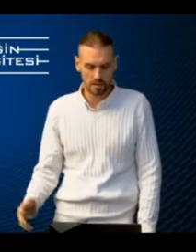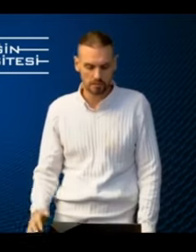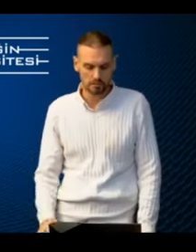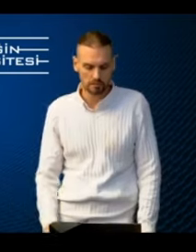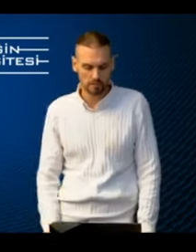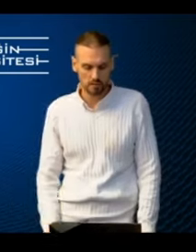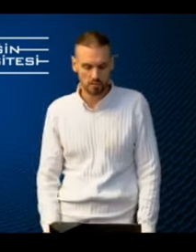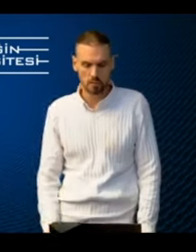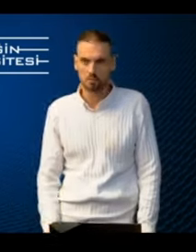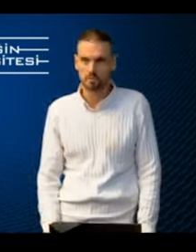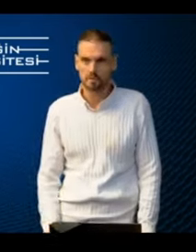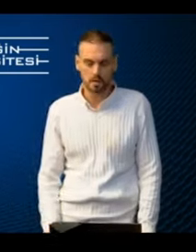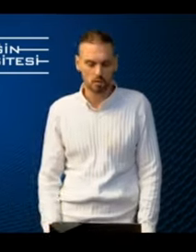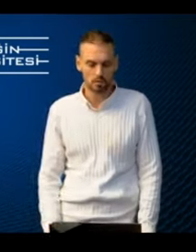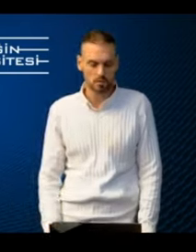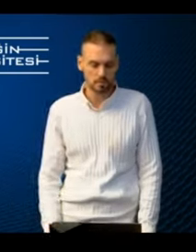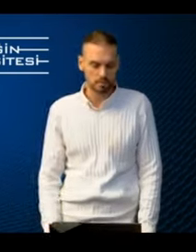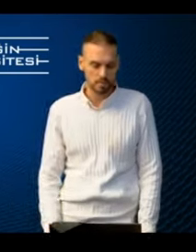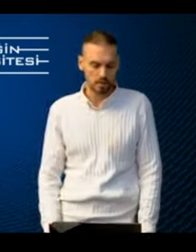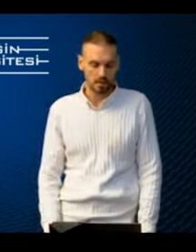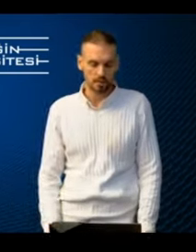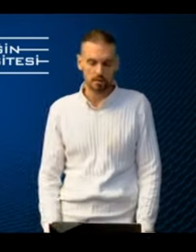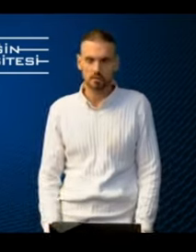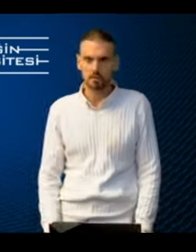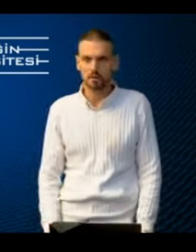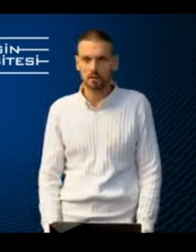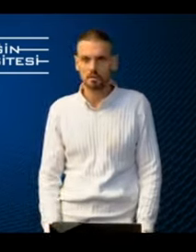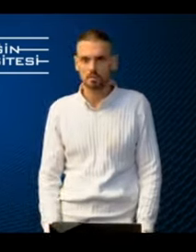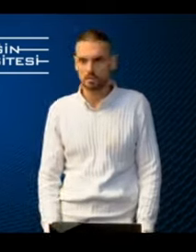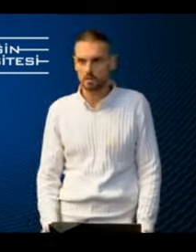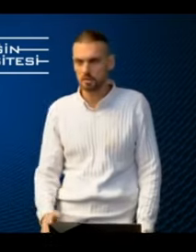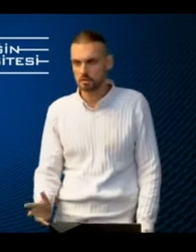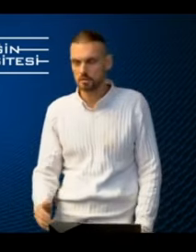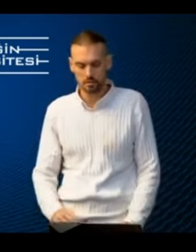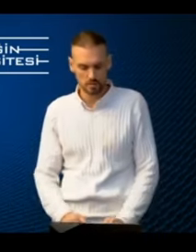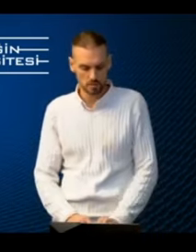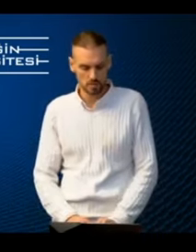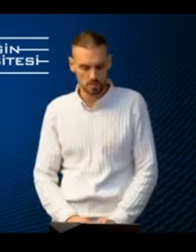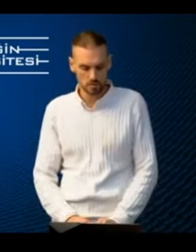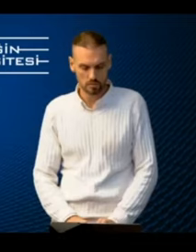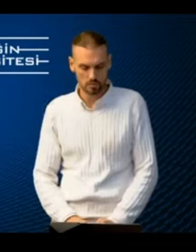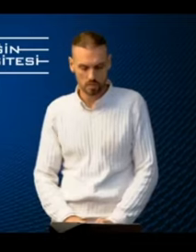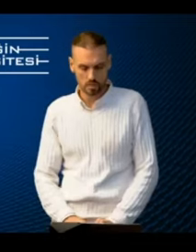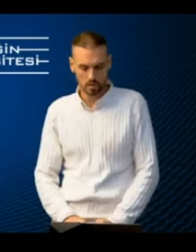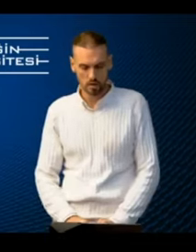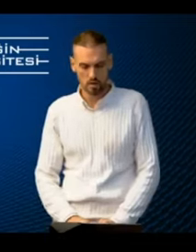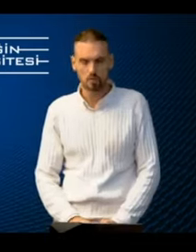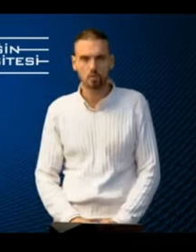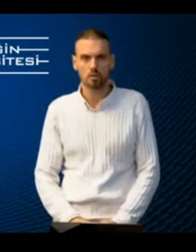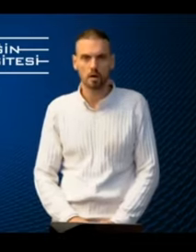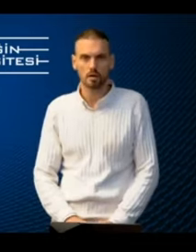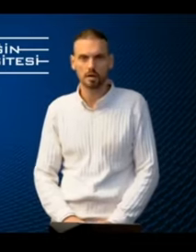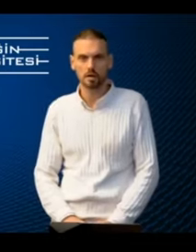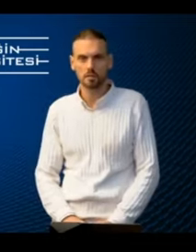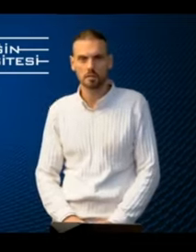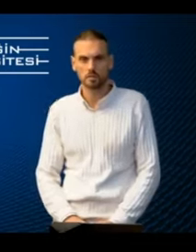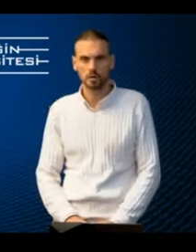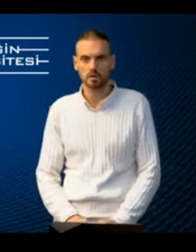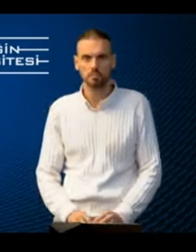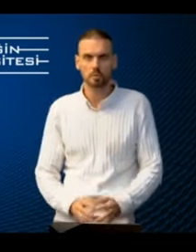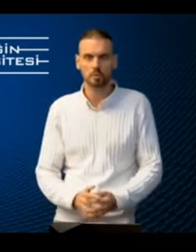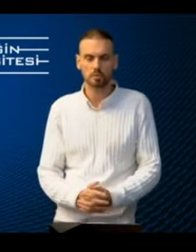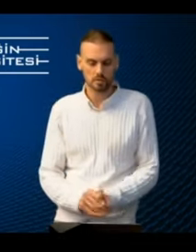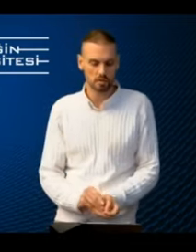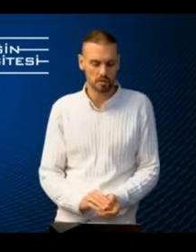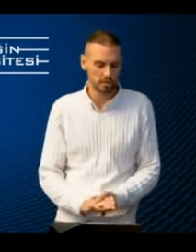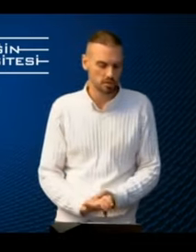and staff from the stakeholders. And then, as we said, the students who are aiming to